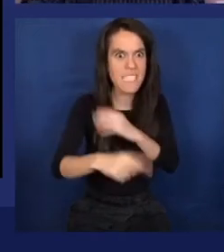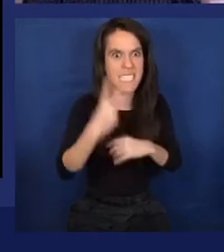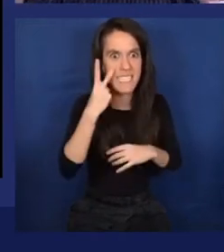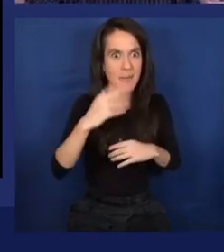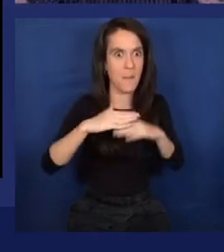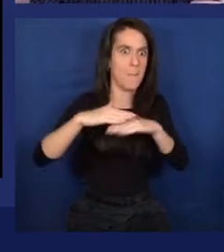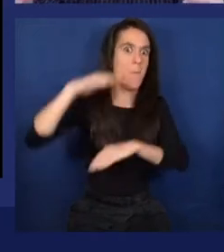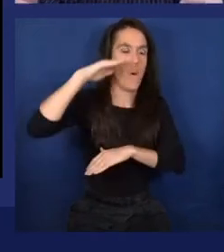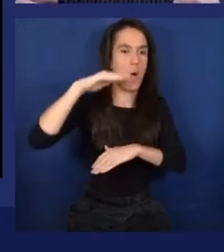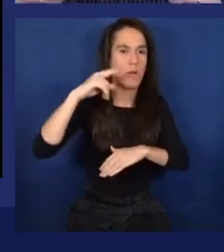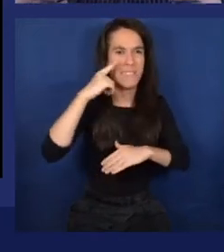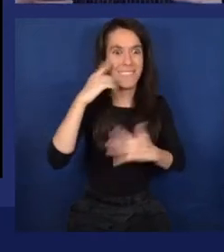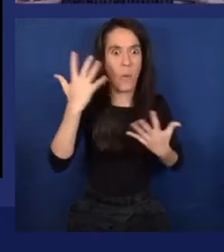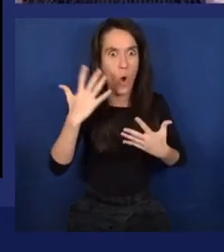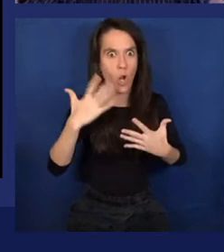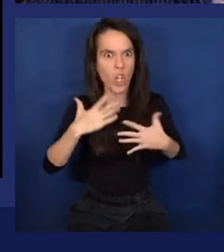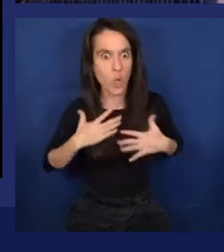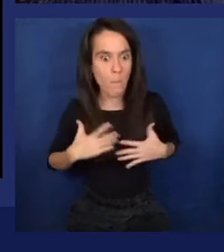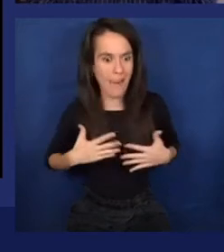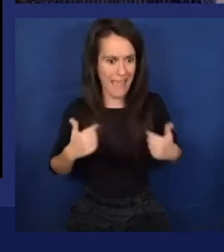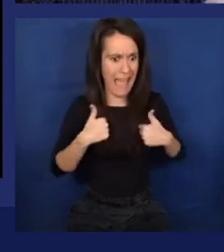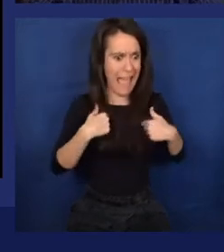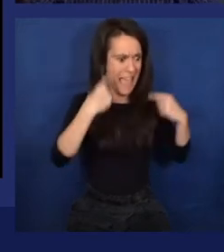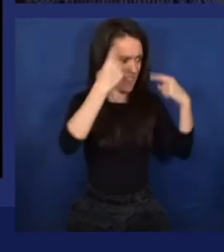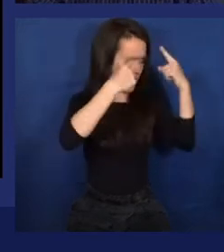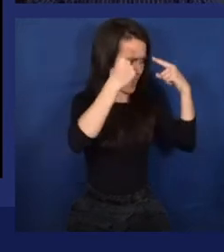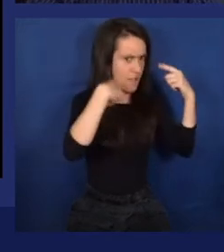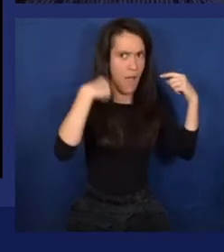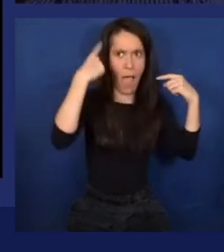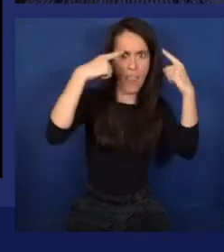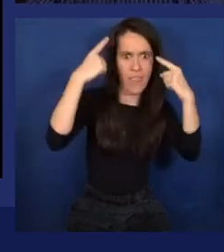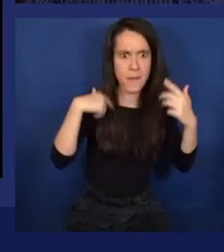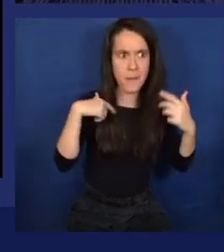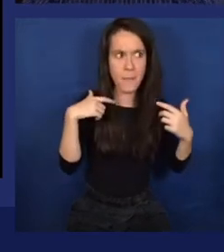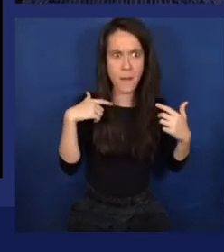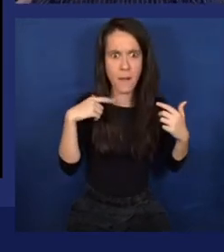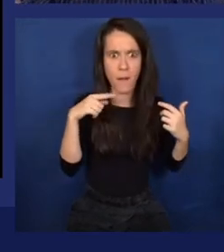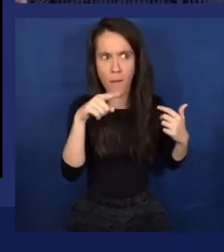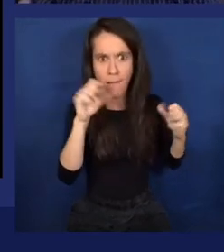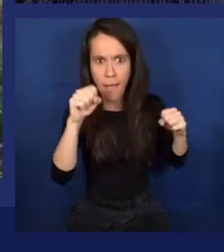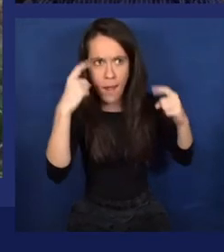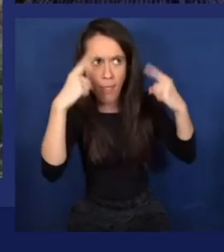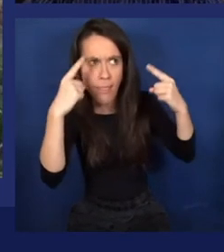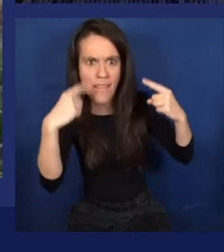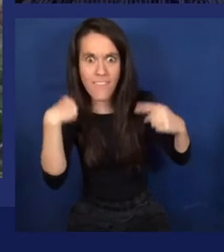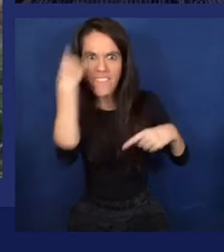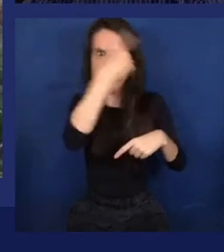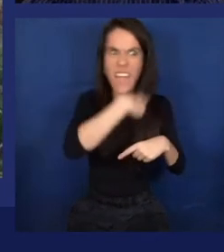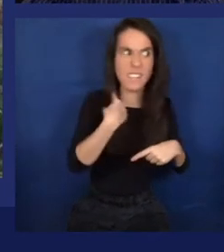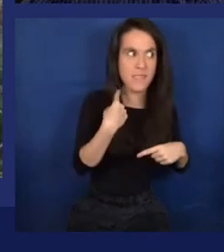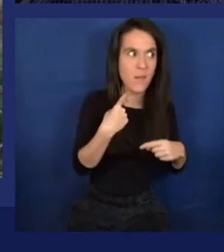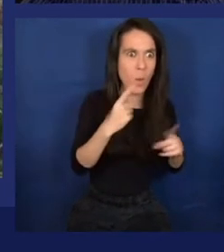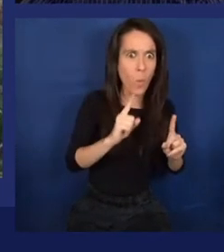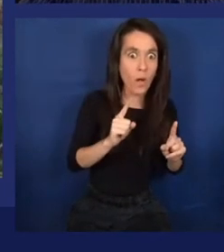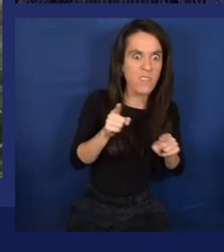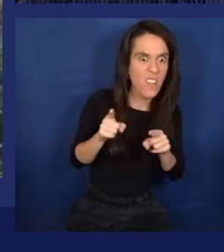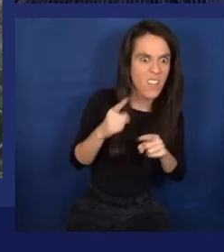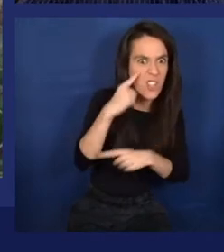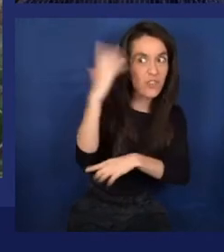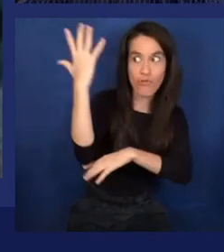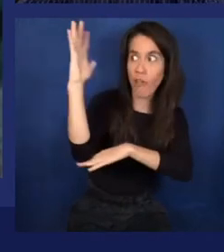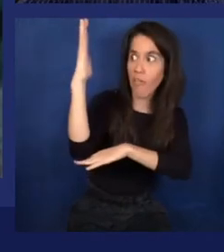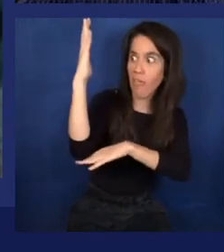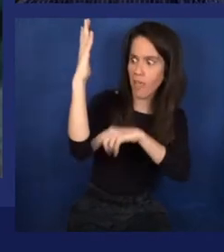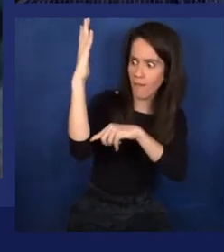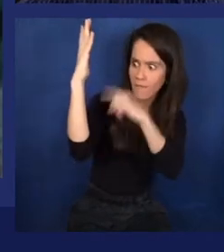humanity elsewhere. We look for faces. We see them everywhere. mean, folks see faces in trees. They see them